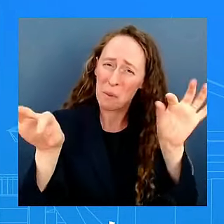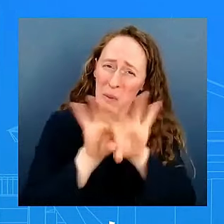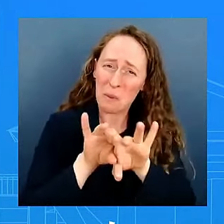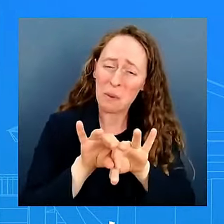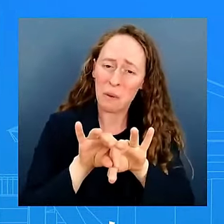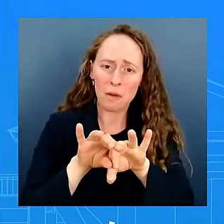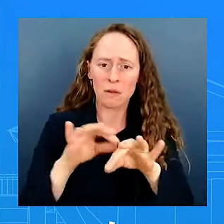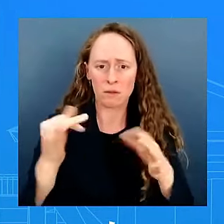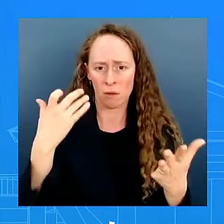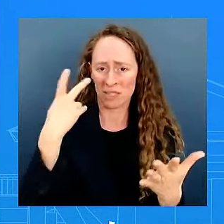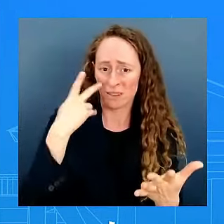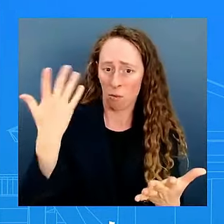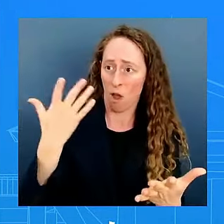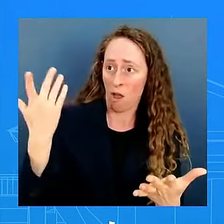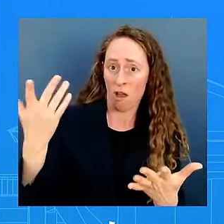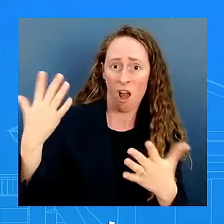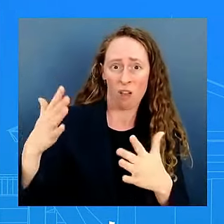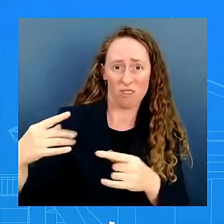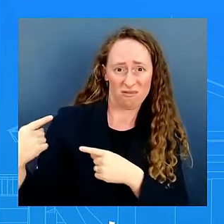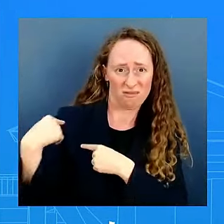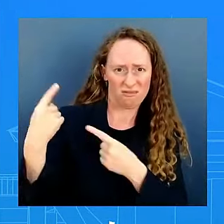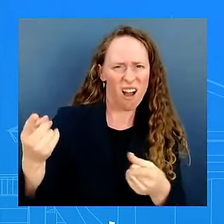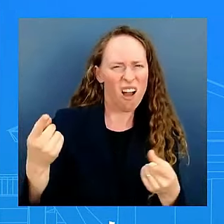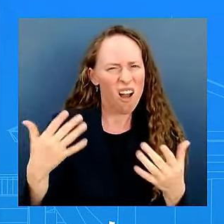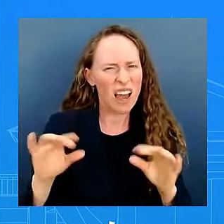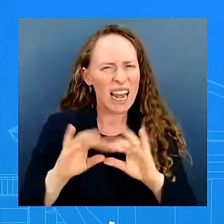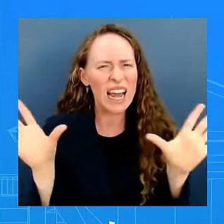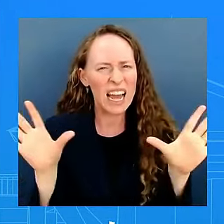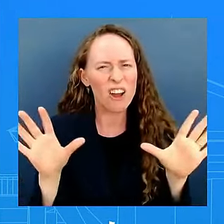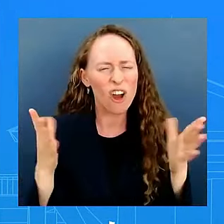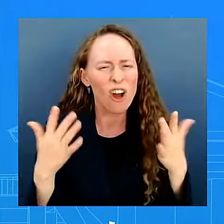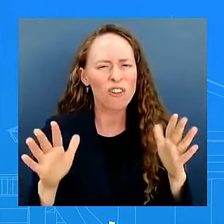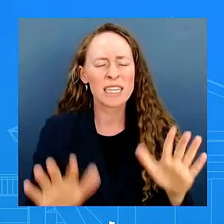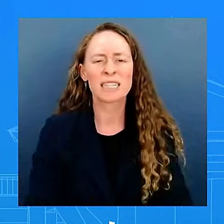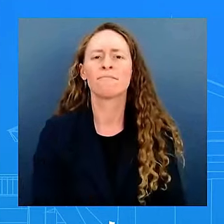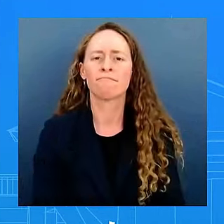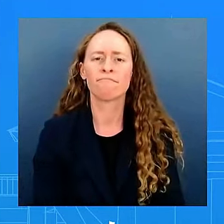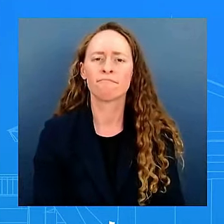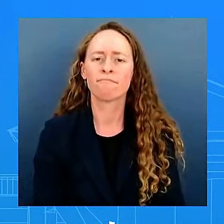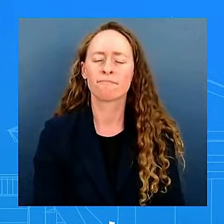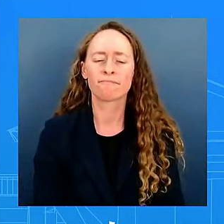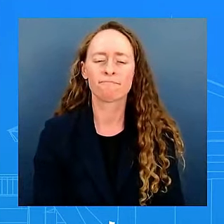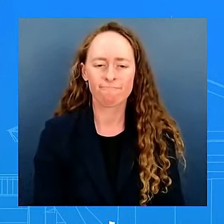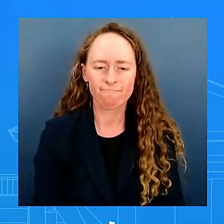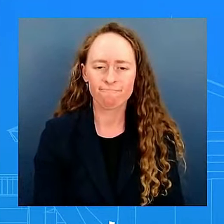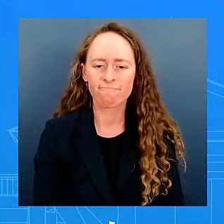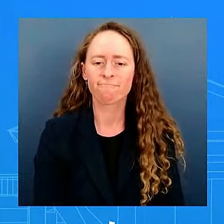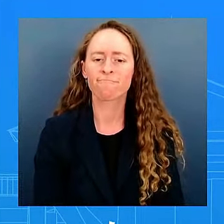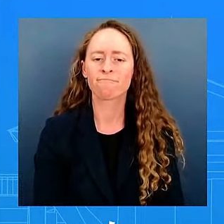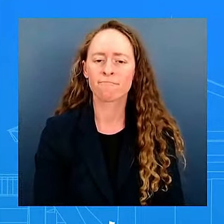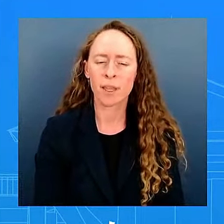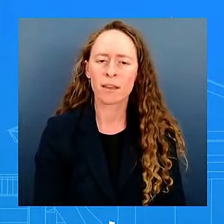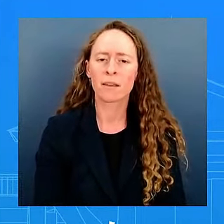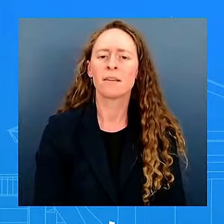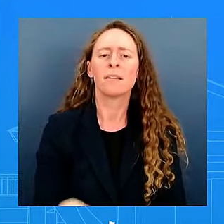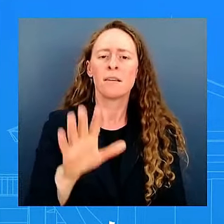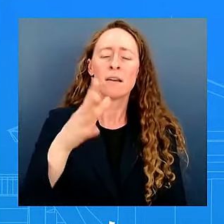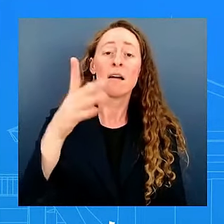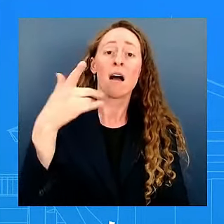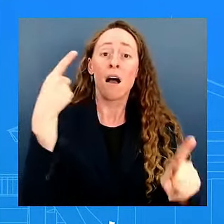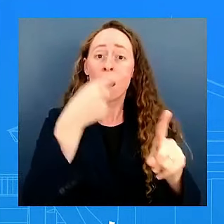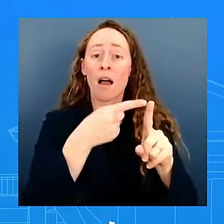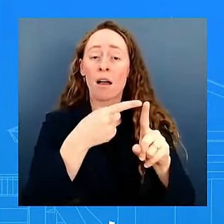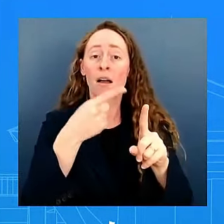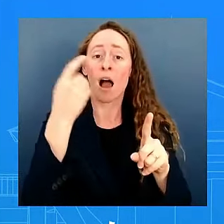because it's not just about you know ukraine and nato and europe it's also about our national security as well